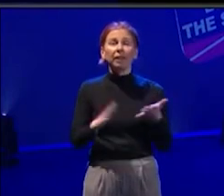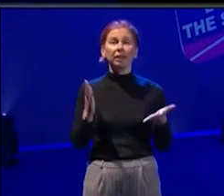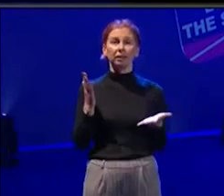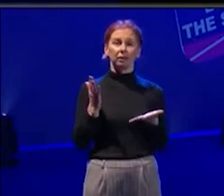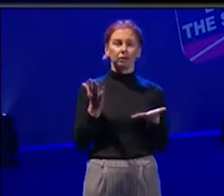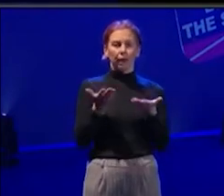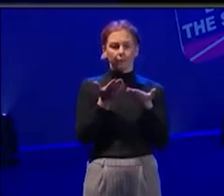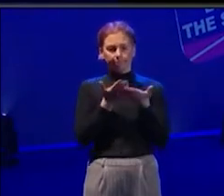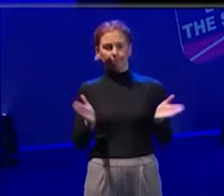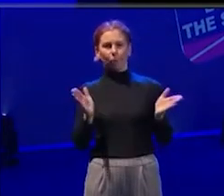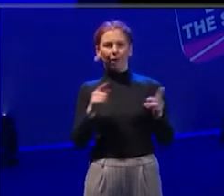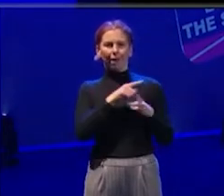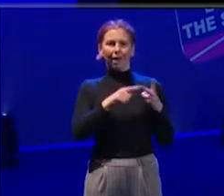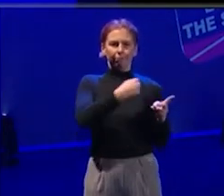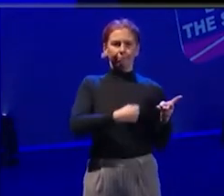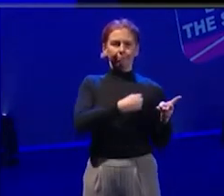anybody's issue.